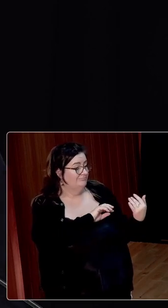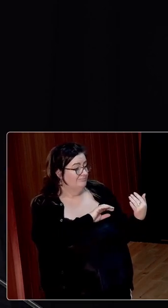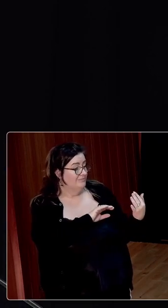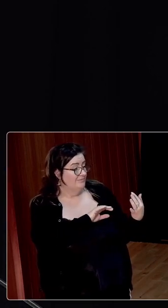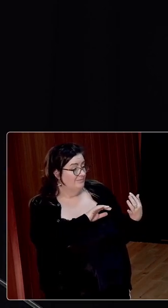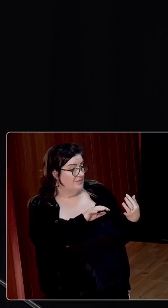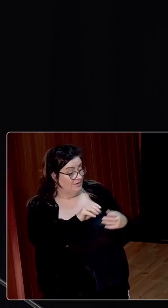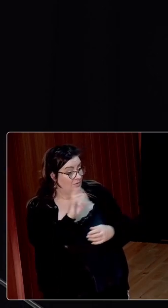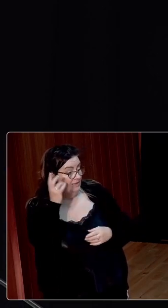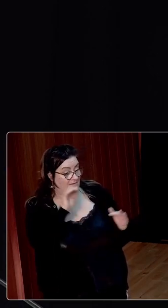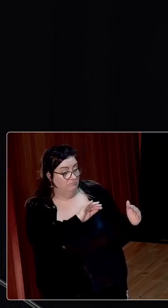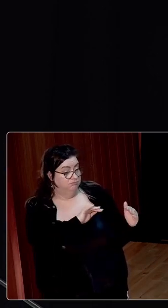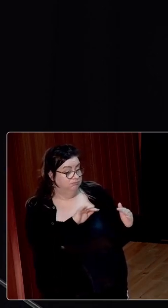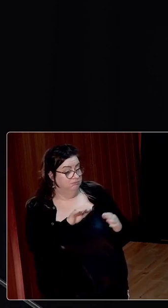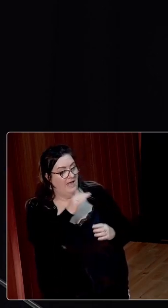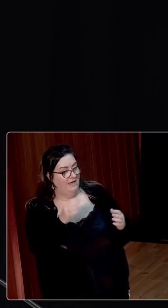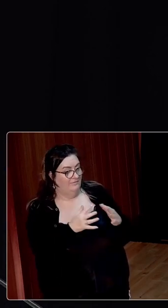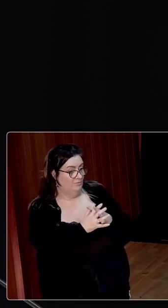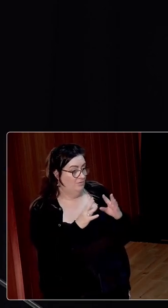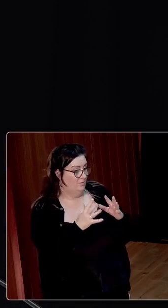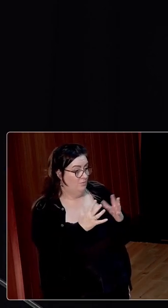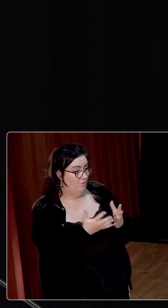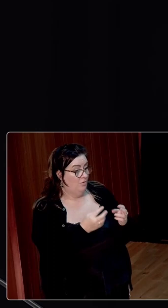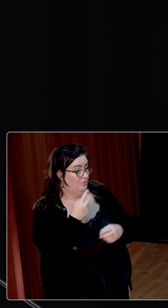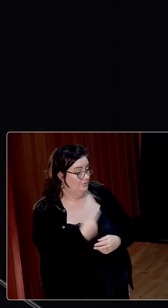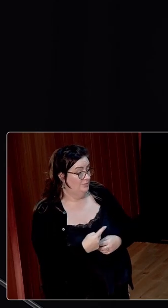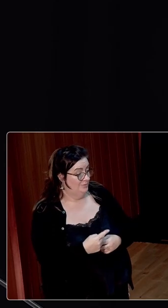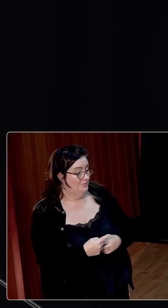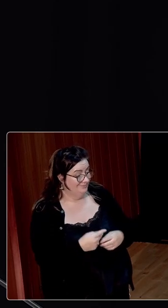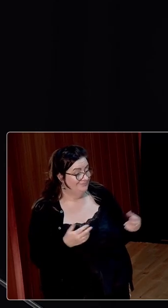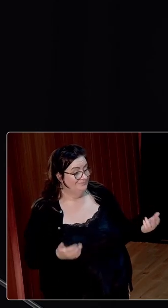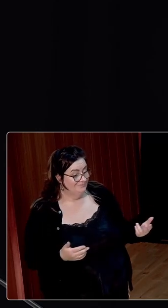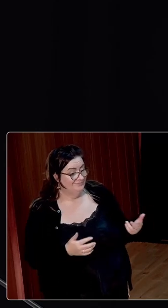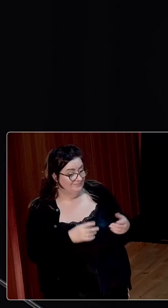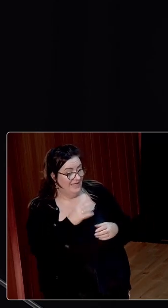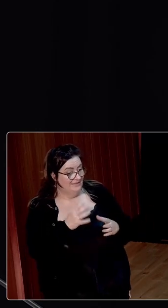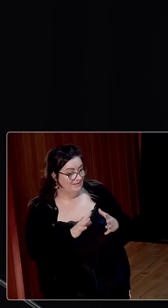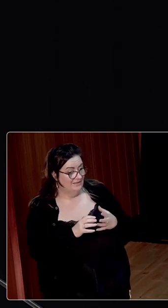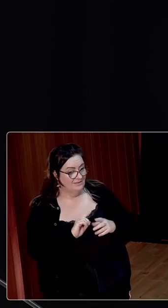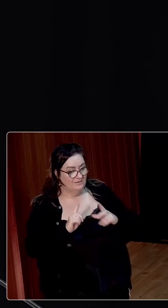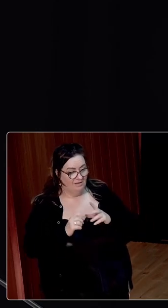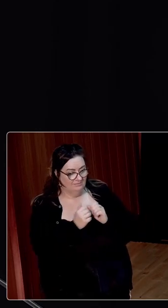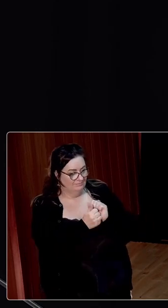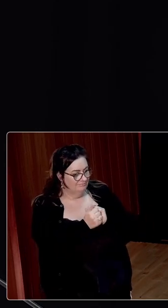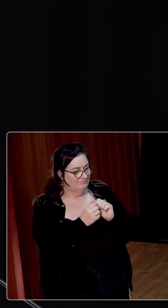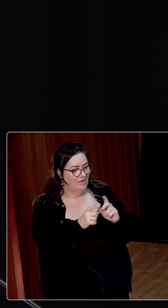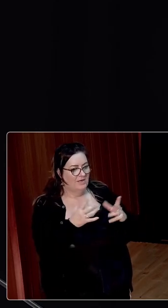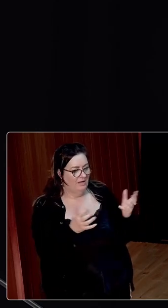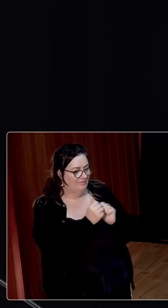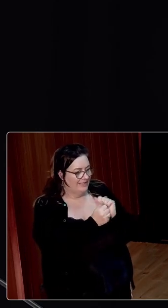accelerated significantly after World War Two, facilitated in many places by increased mechanisation of farming.